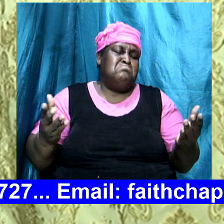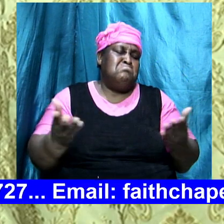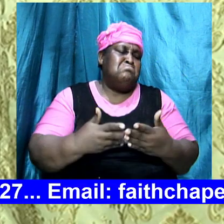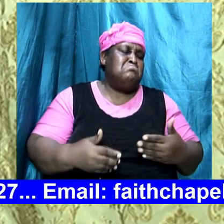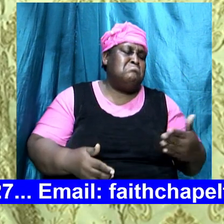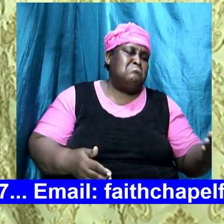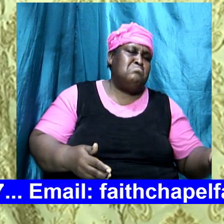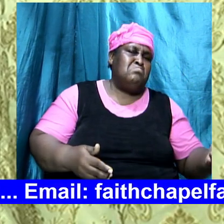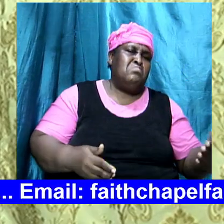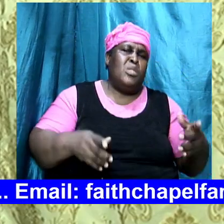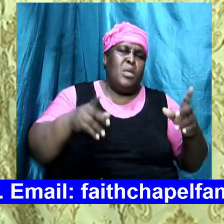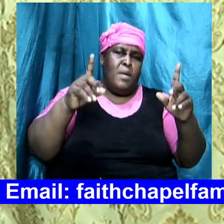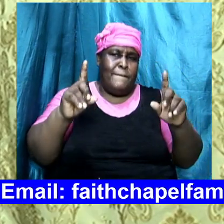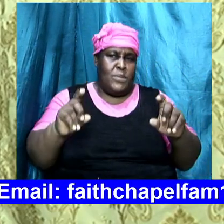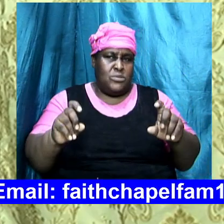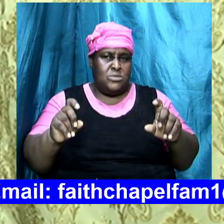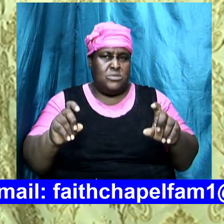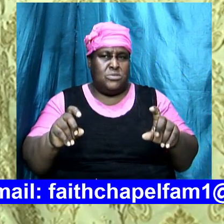and we must